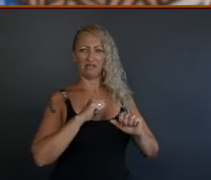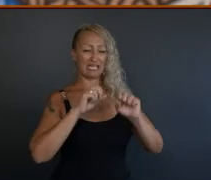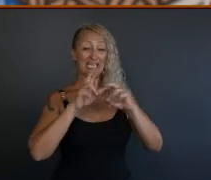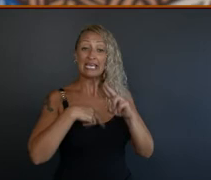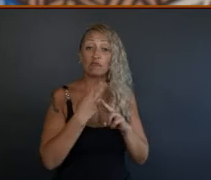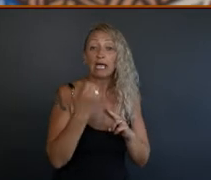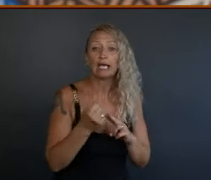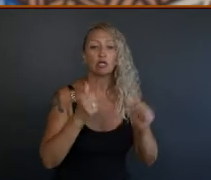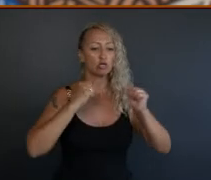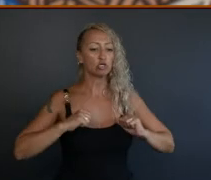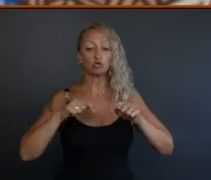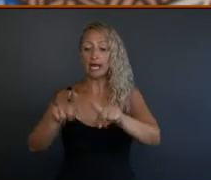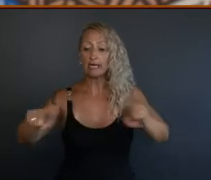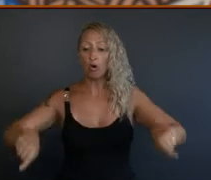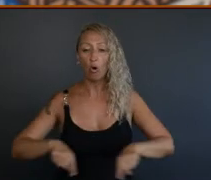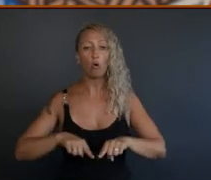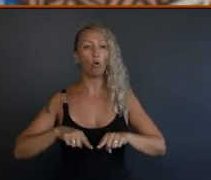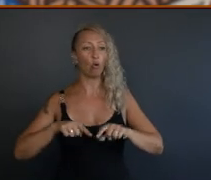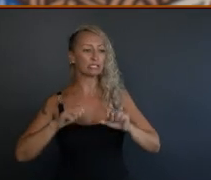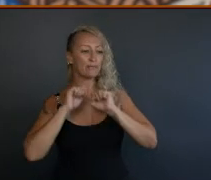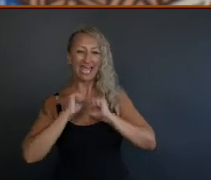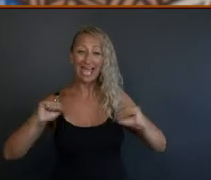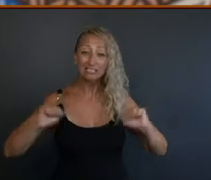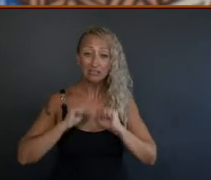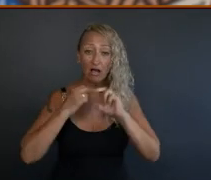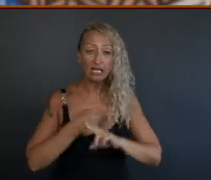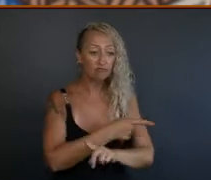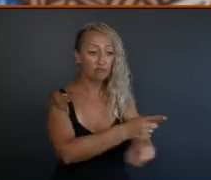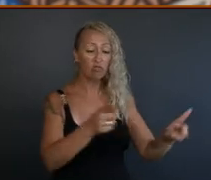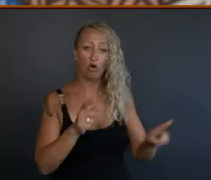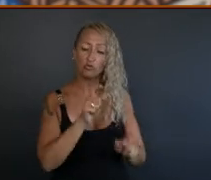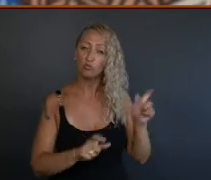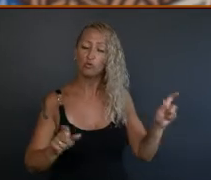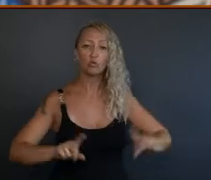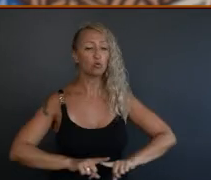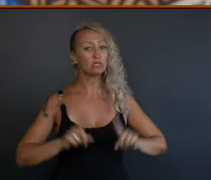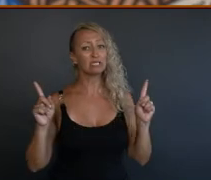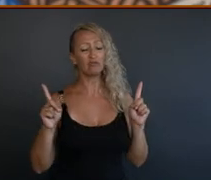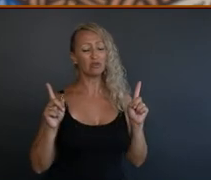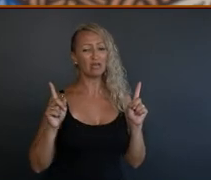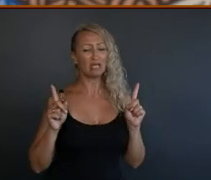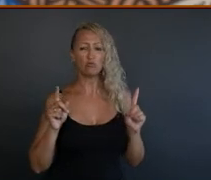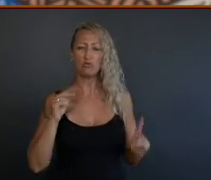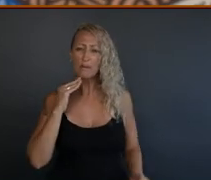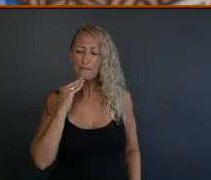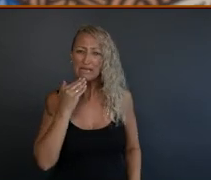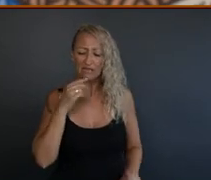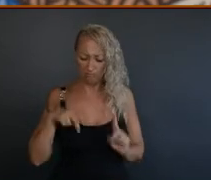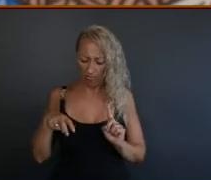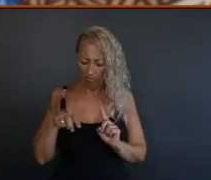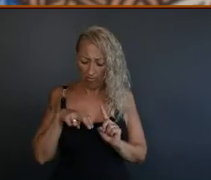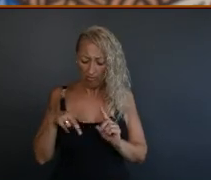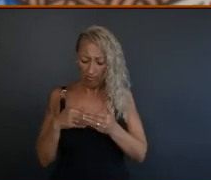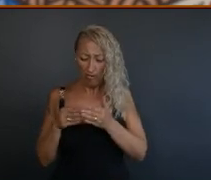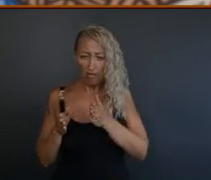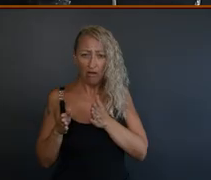affiliation, which is a very, very, very cruel situation to be held in.